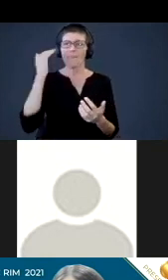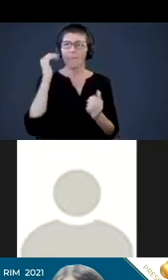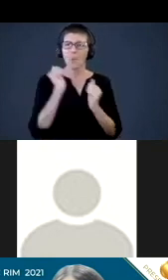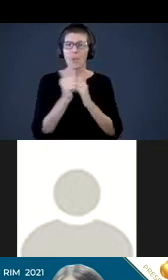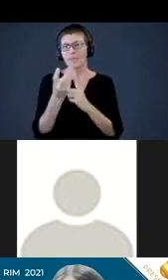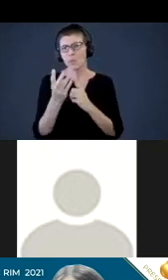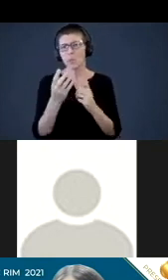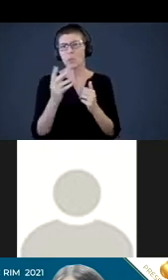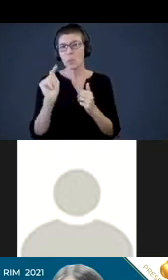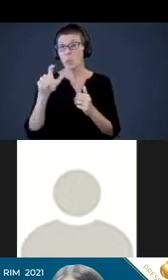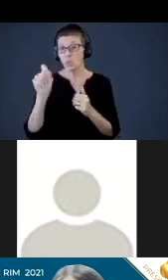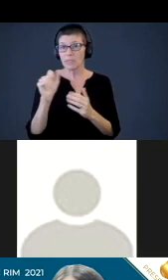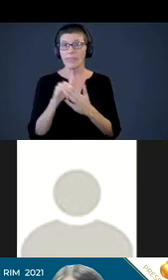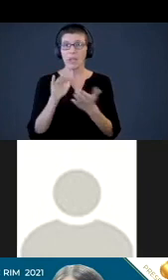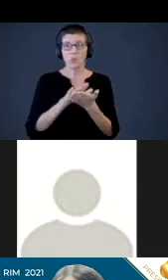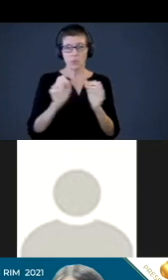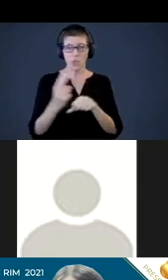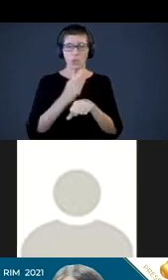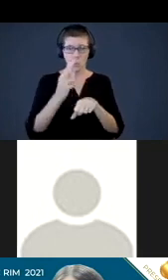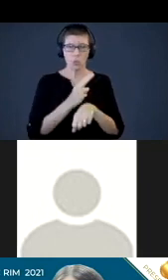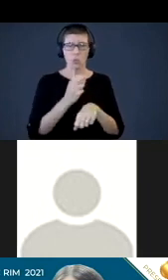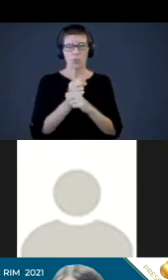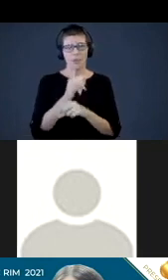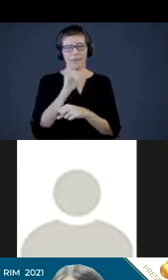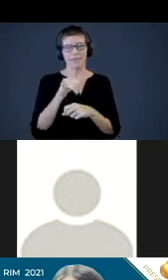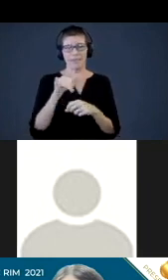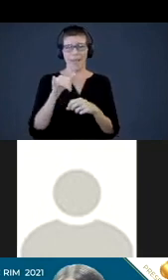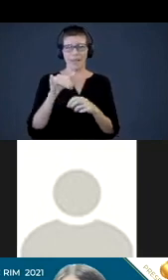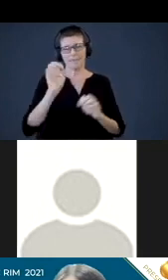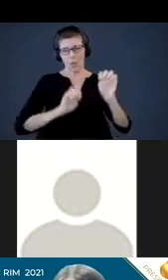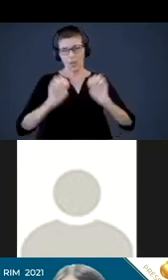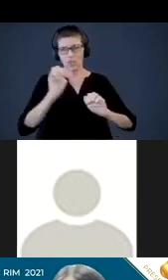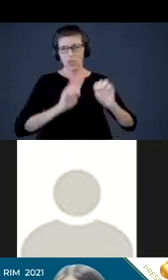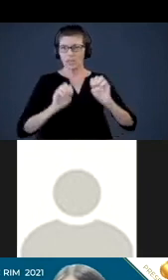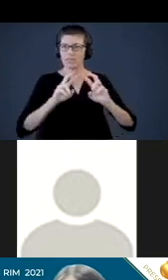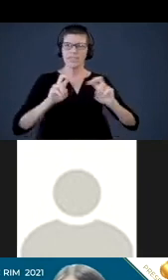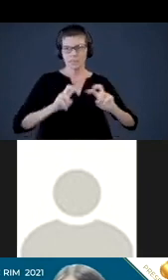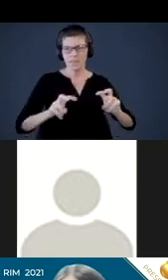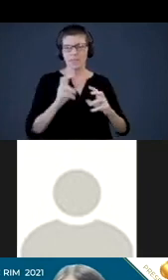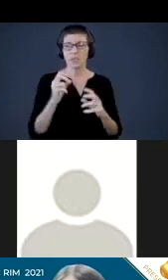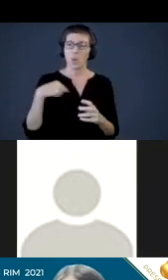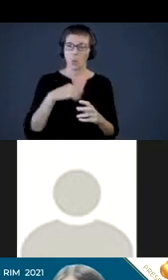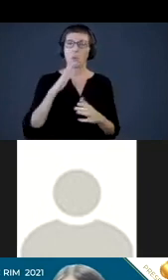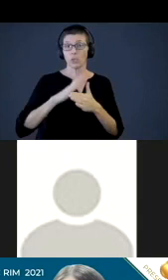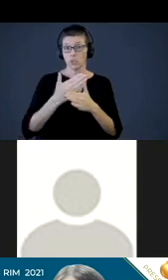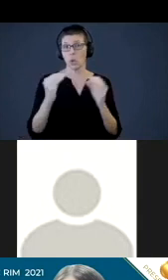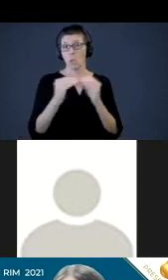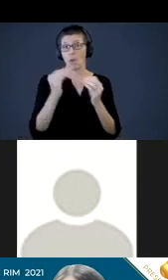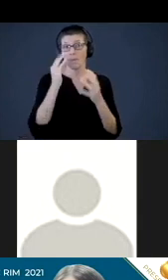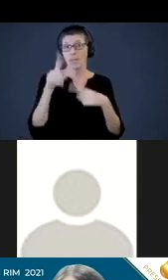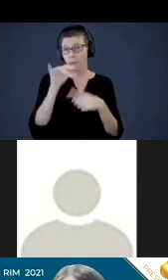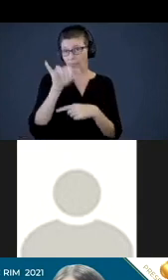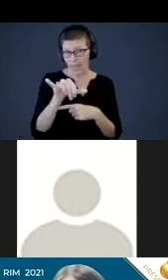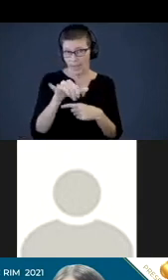or several tools that schools can use to make this assessment or evaluation. And so we're going to be sharing more information on that.